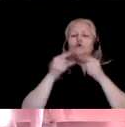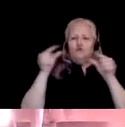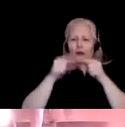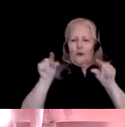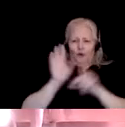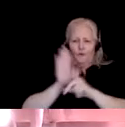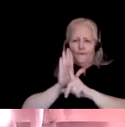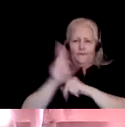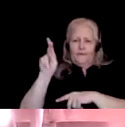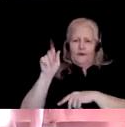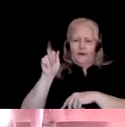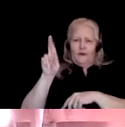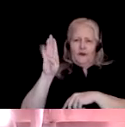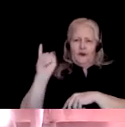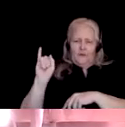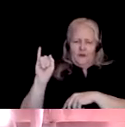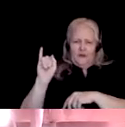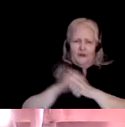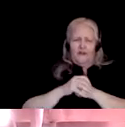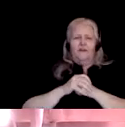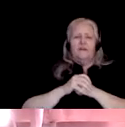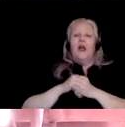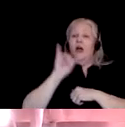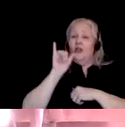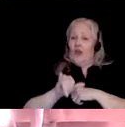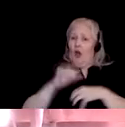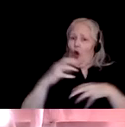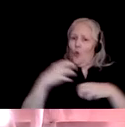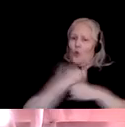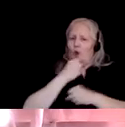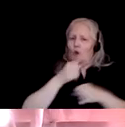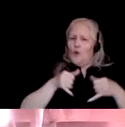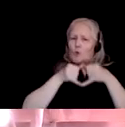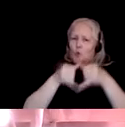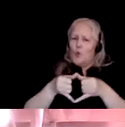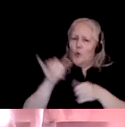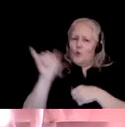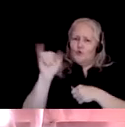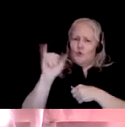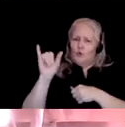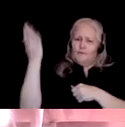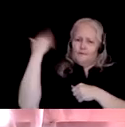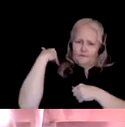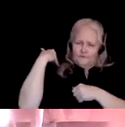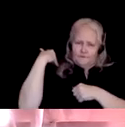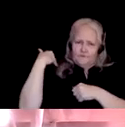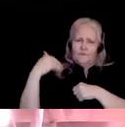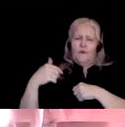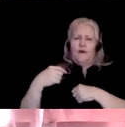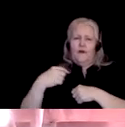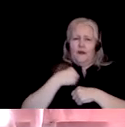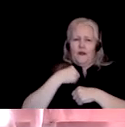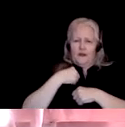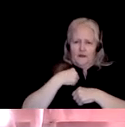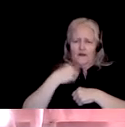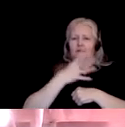These thesis won the Panini Award as well. I, in particular, and the people